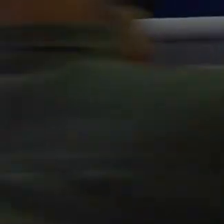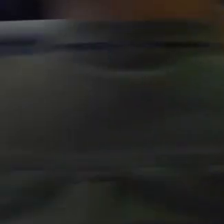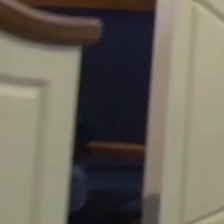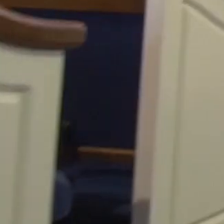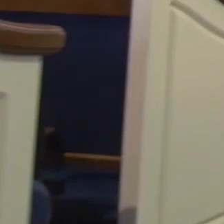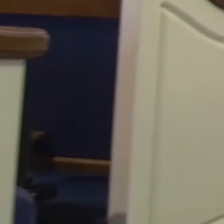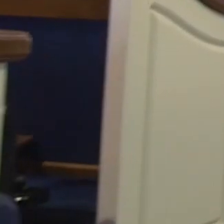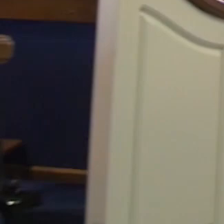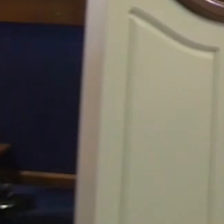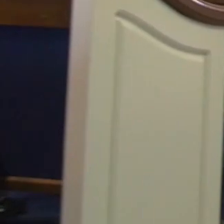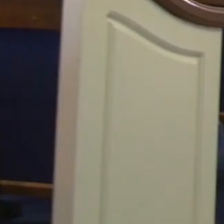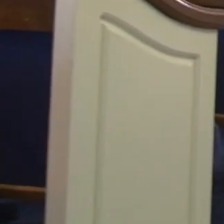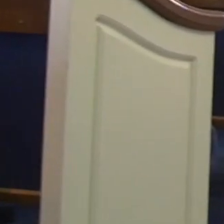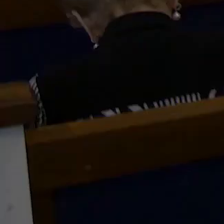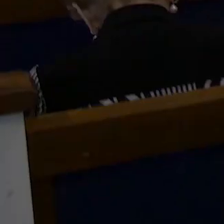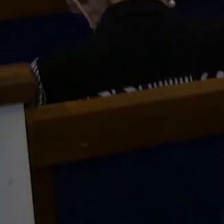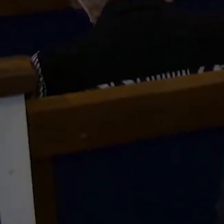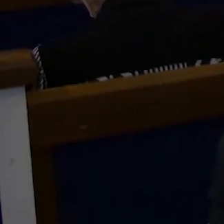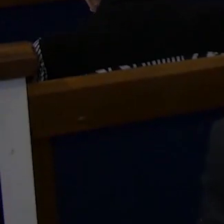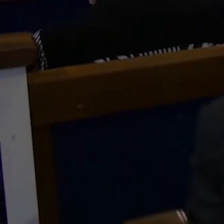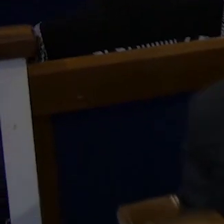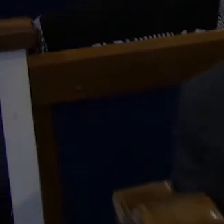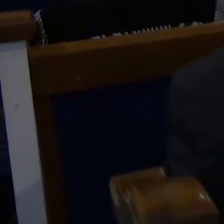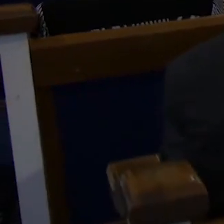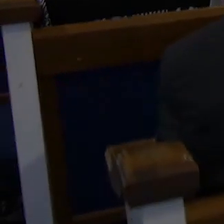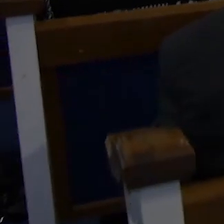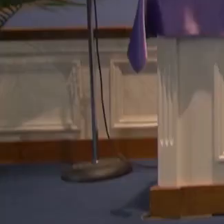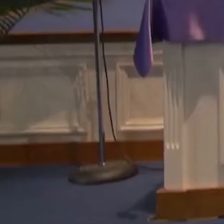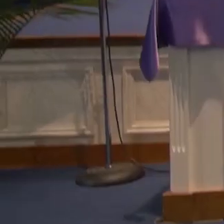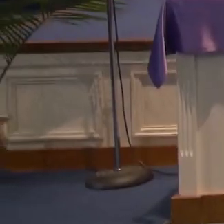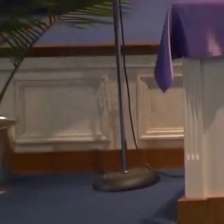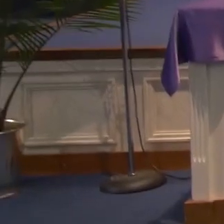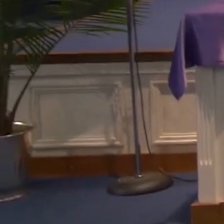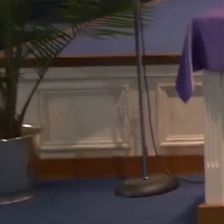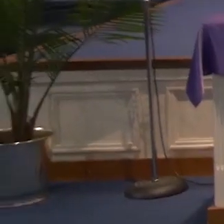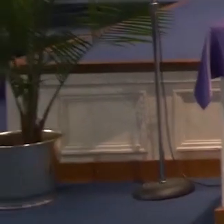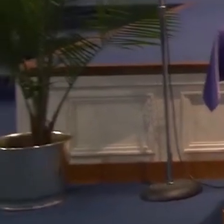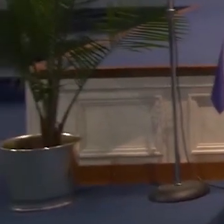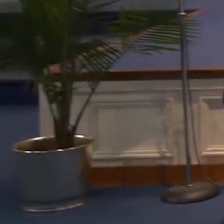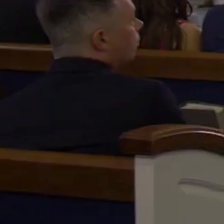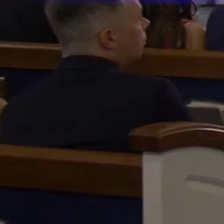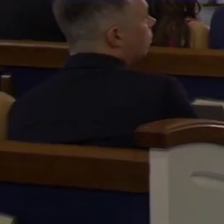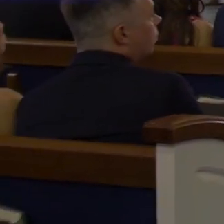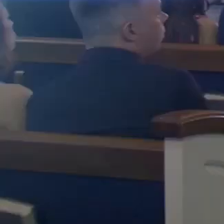There should be a passion in our heart to tell everybody how they can come to know Jesus Christ.